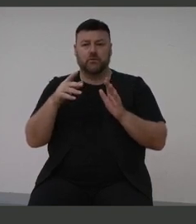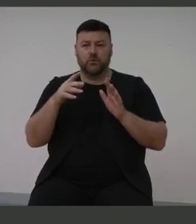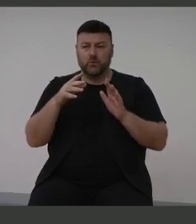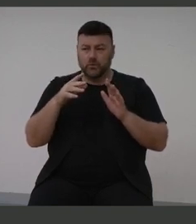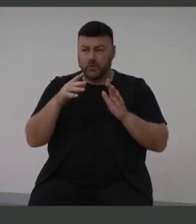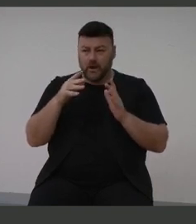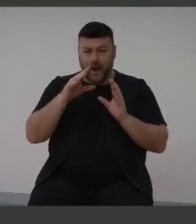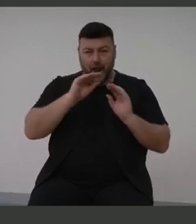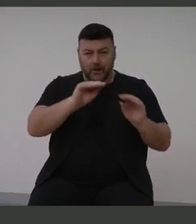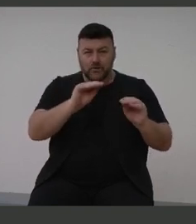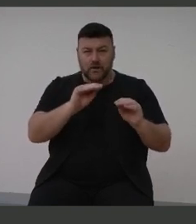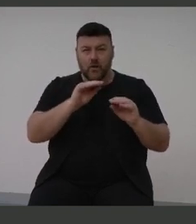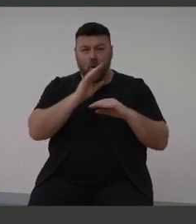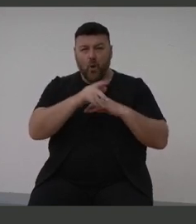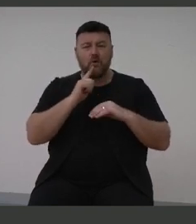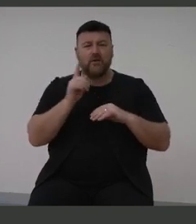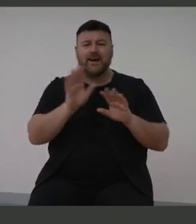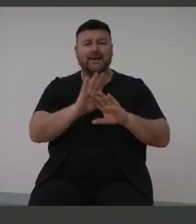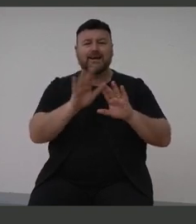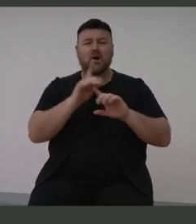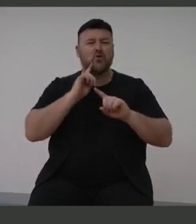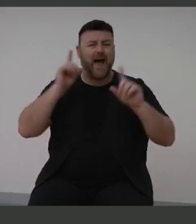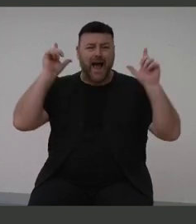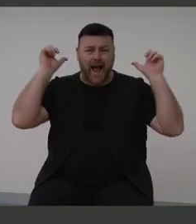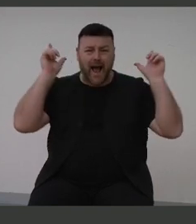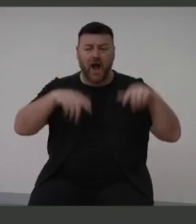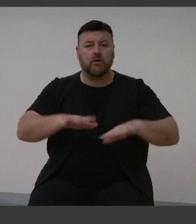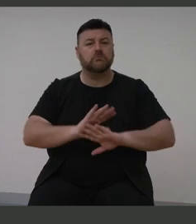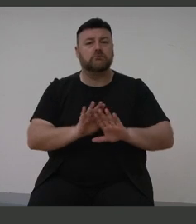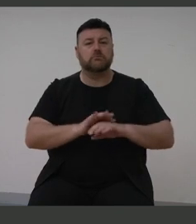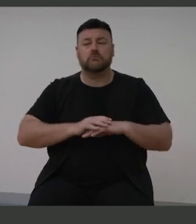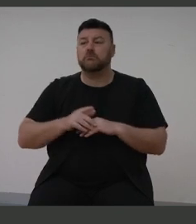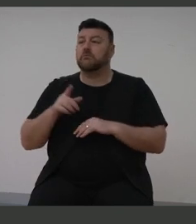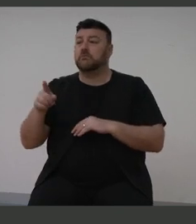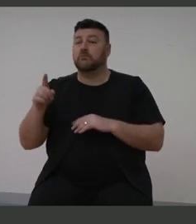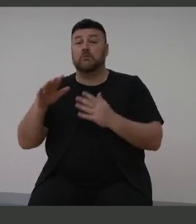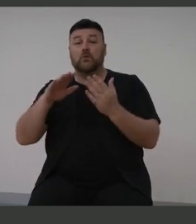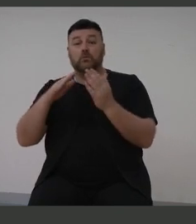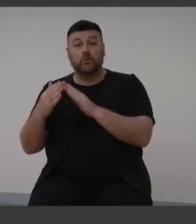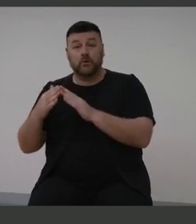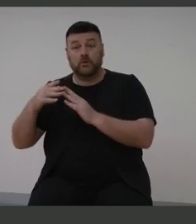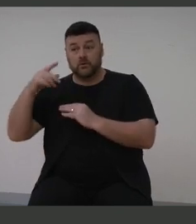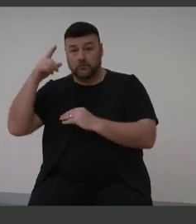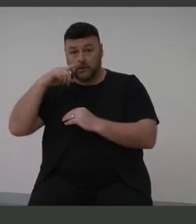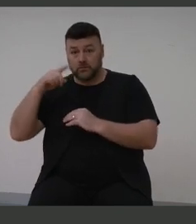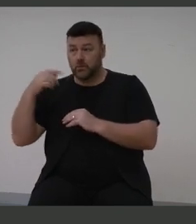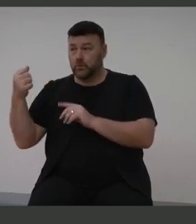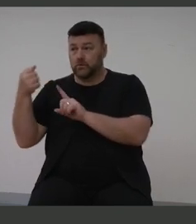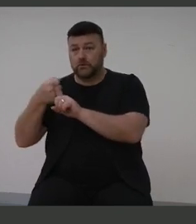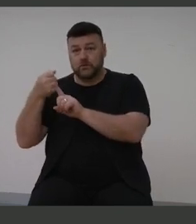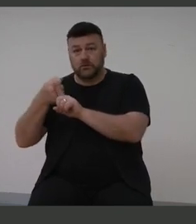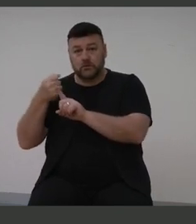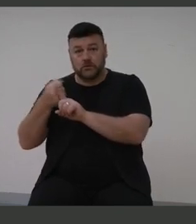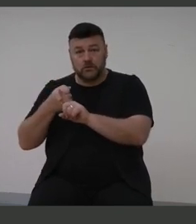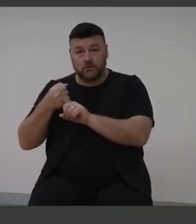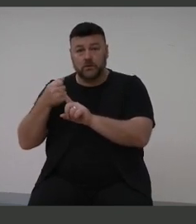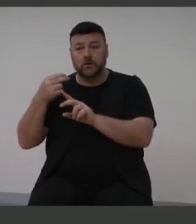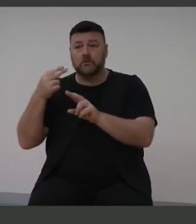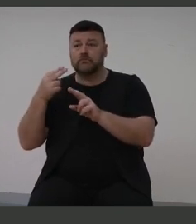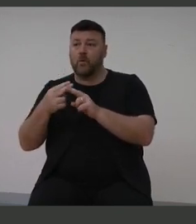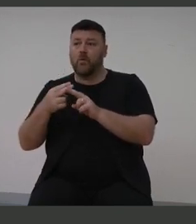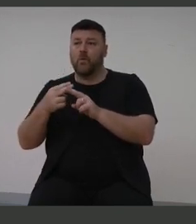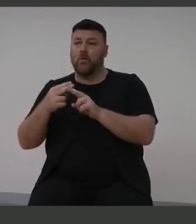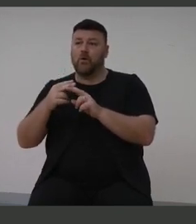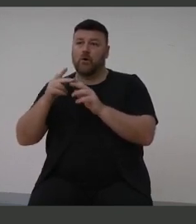to support those in the community who are campaigning for policies